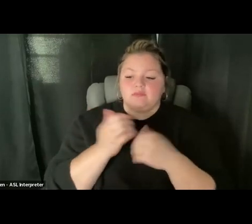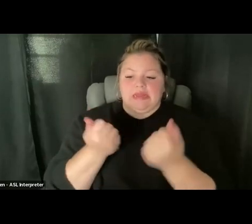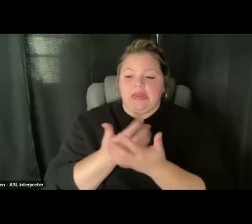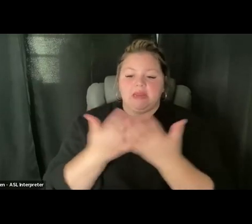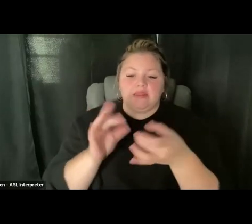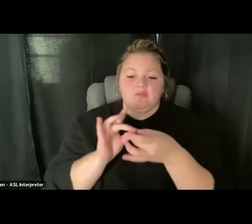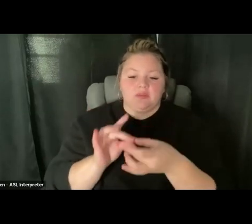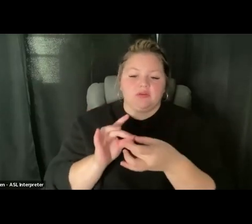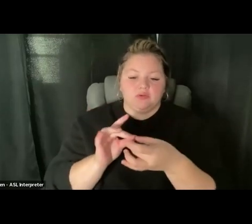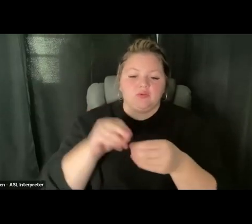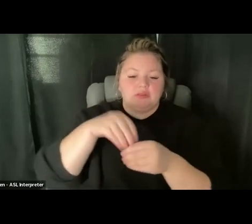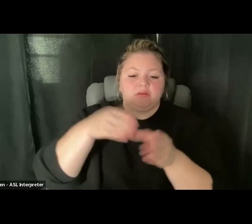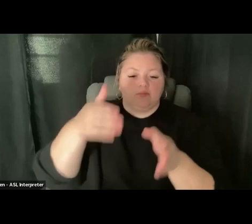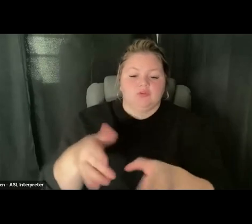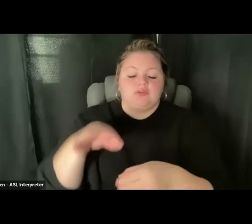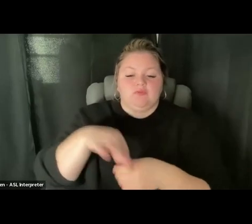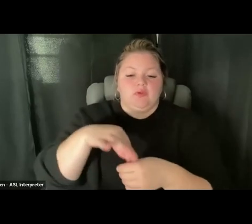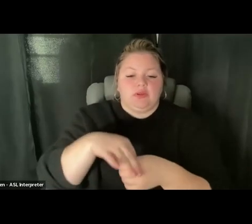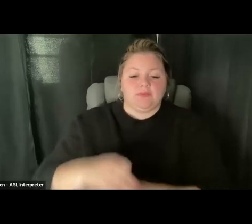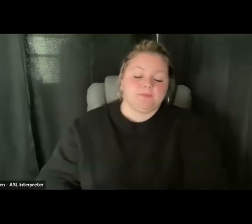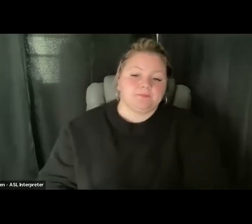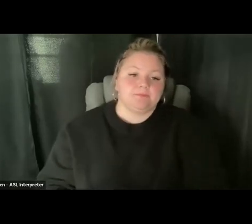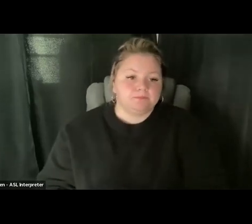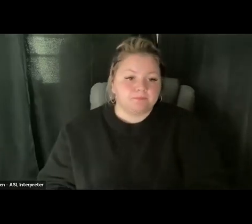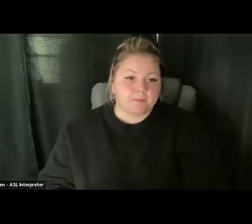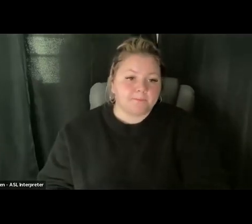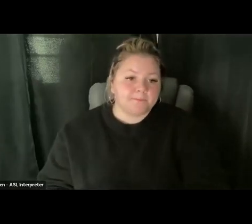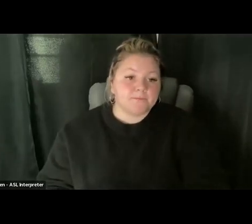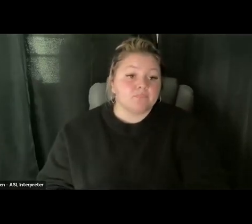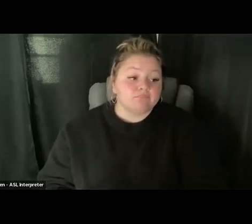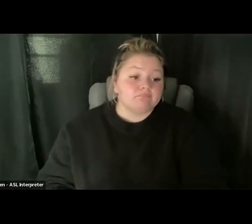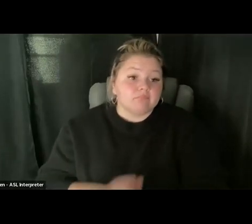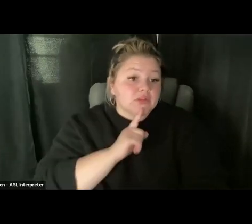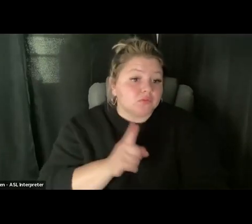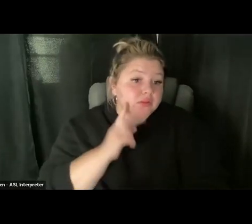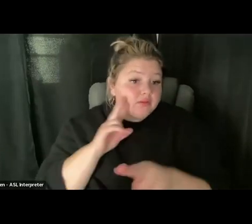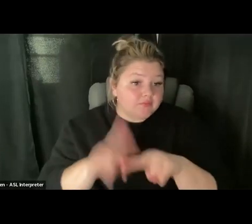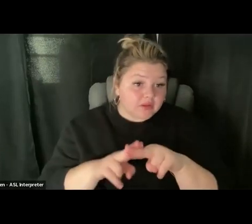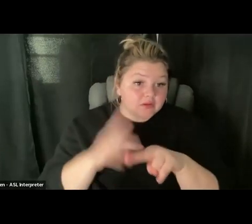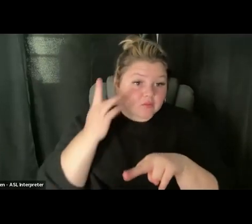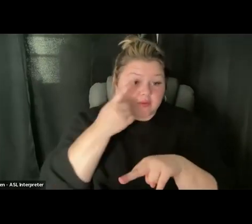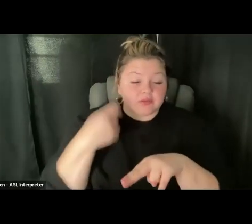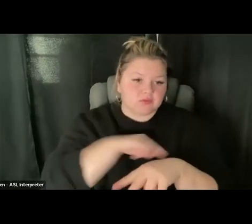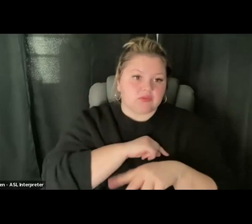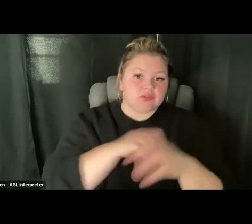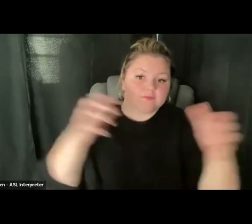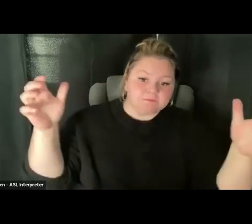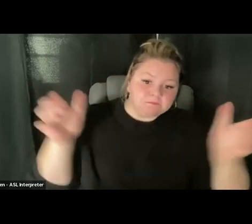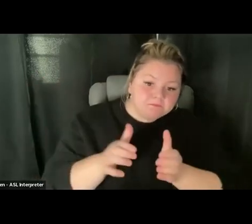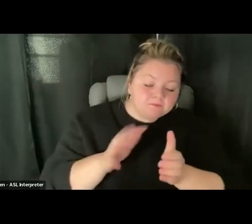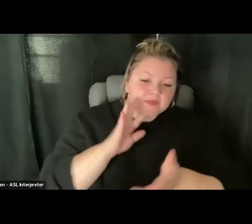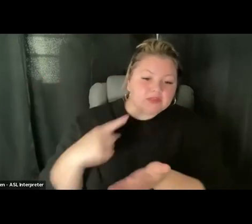voting on election day. And it's quite fun because we get together and we're able to talk about